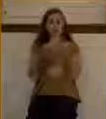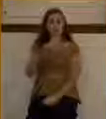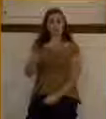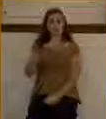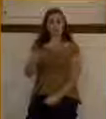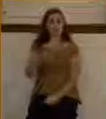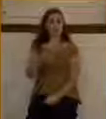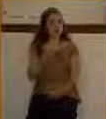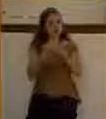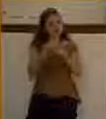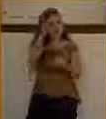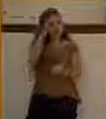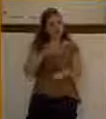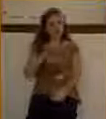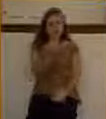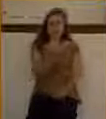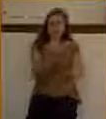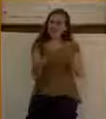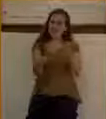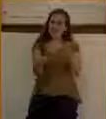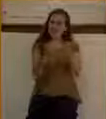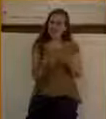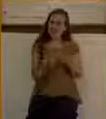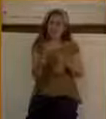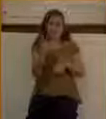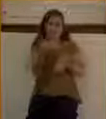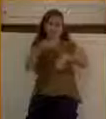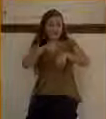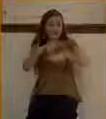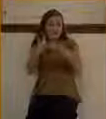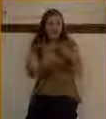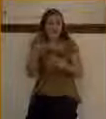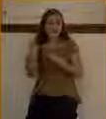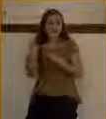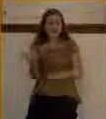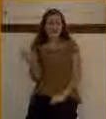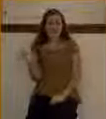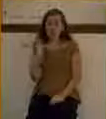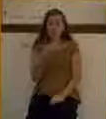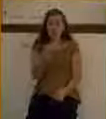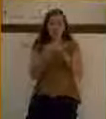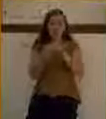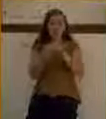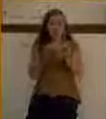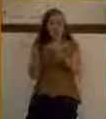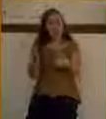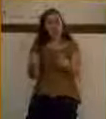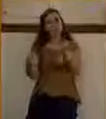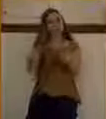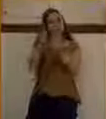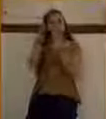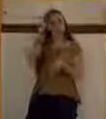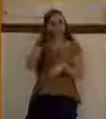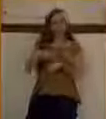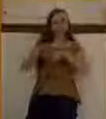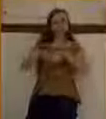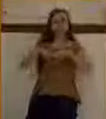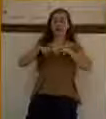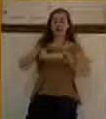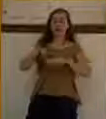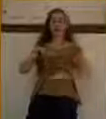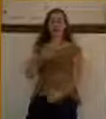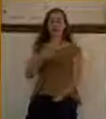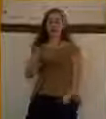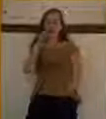back the third time, and guess what? He was still there at that same spot, same person. And so I come to realize that he was kind of a regular fixture